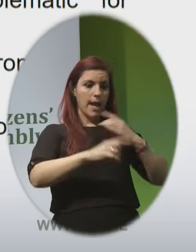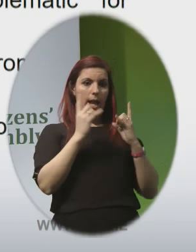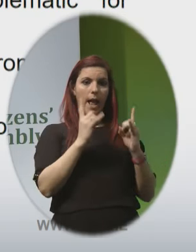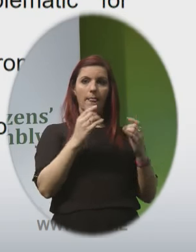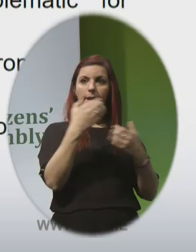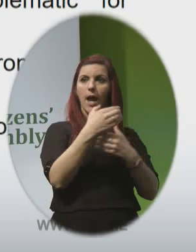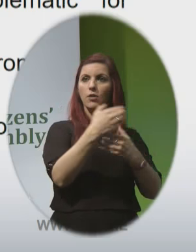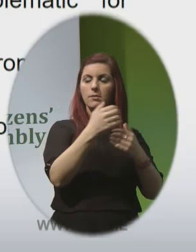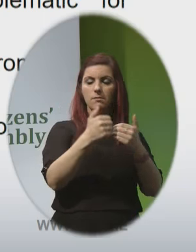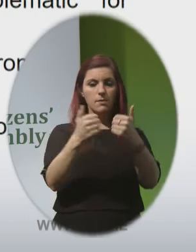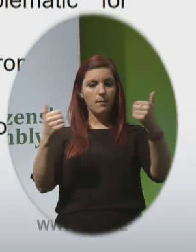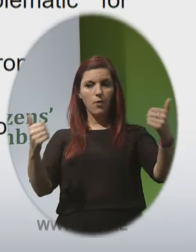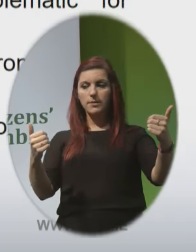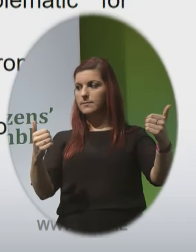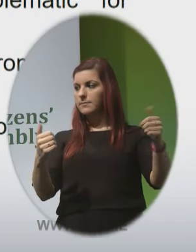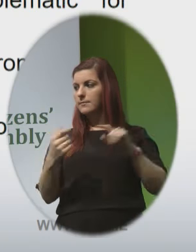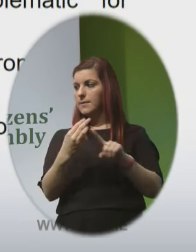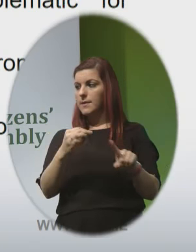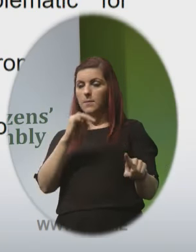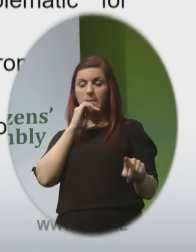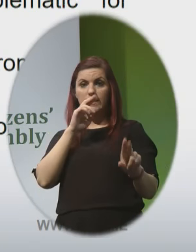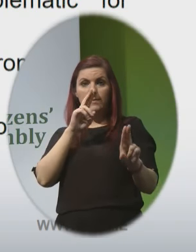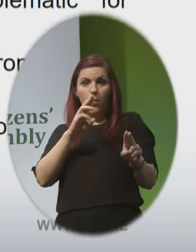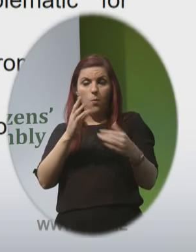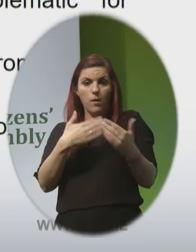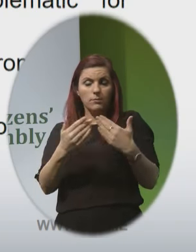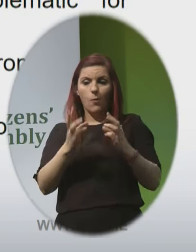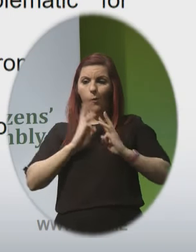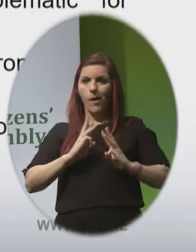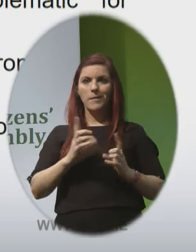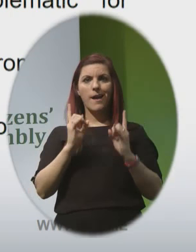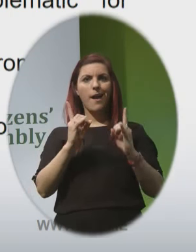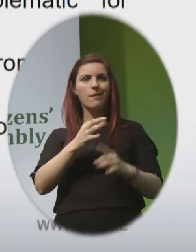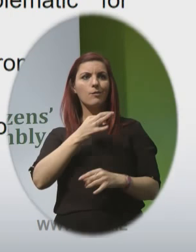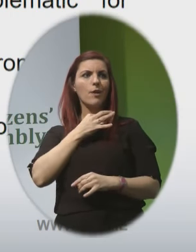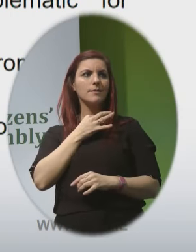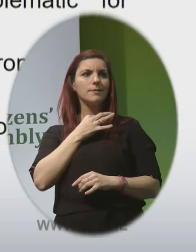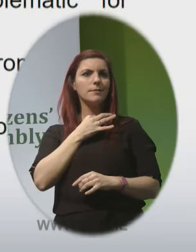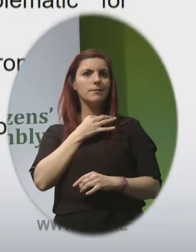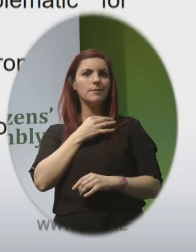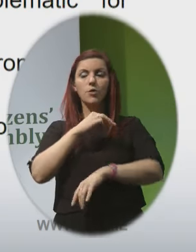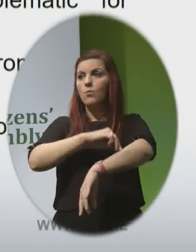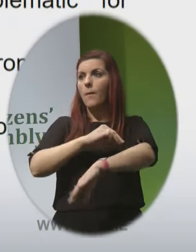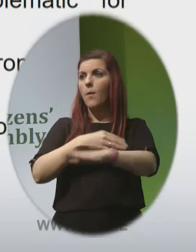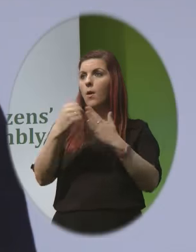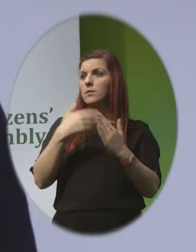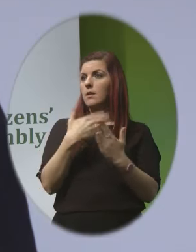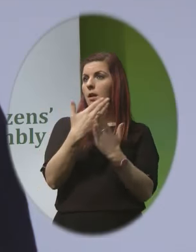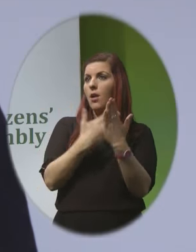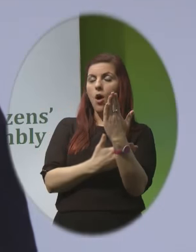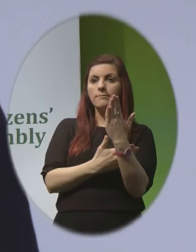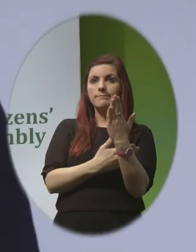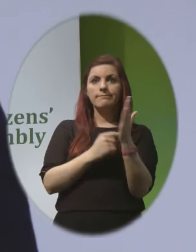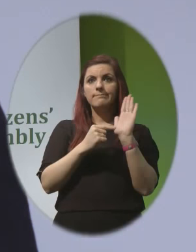associated with weak systems which put women's health at risk so the first problem is that the law locates abortion information